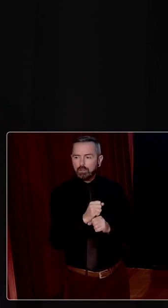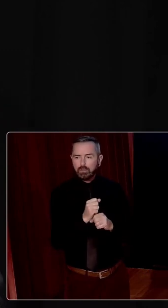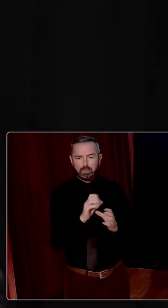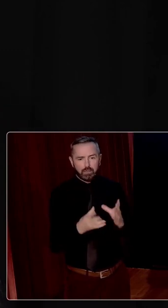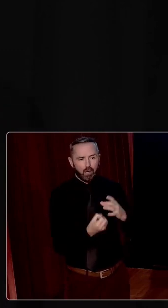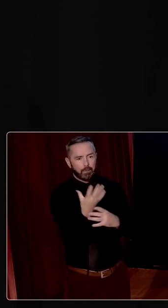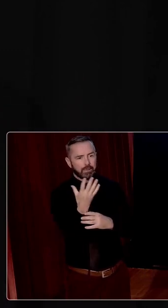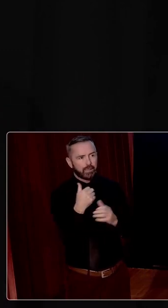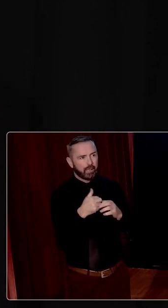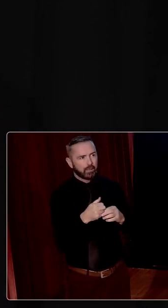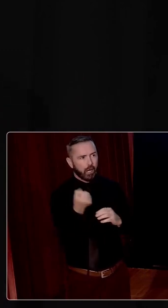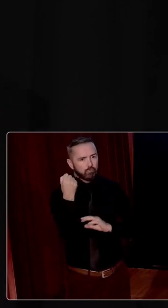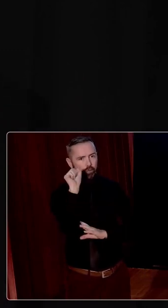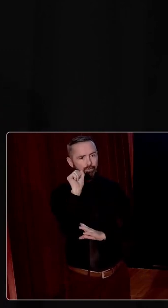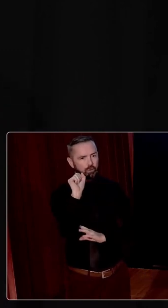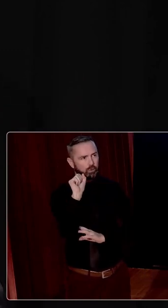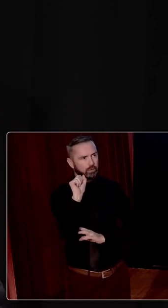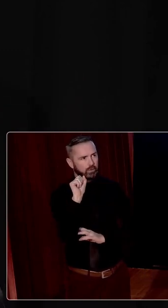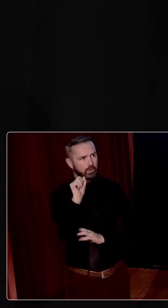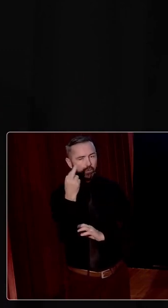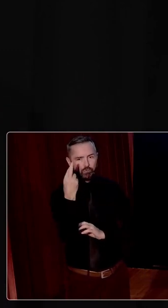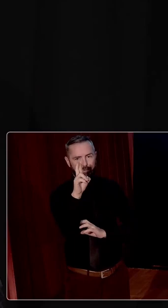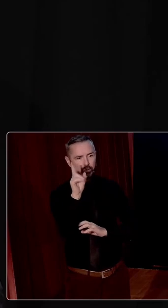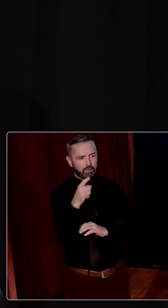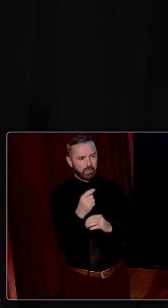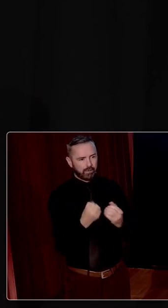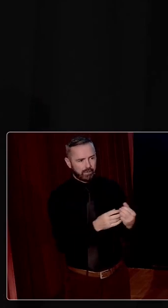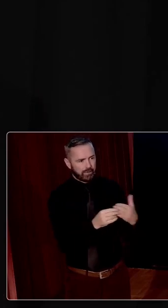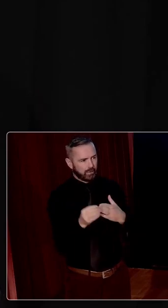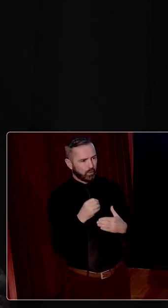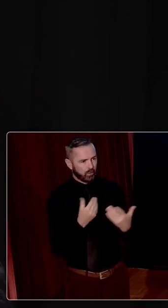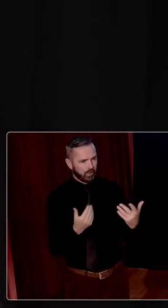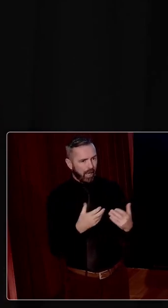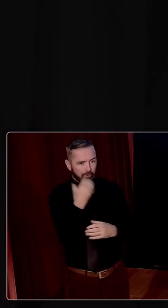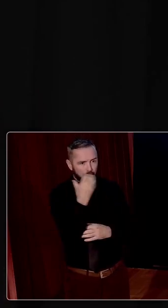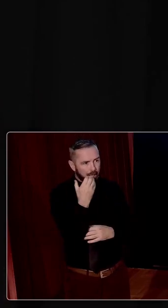that a revolution can throw up. There's idealism and there's megalomania and there's criminality.